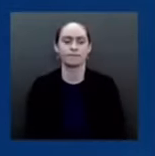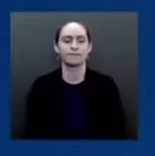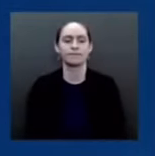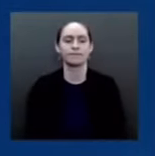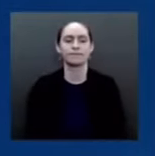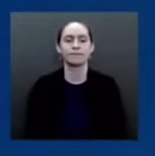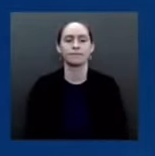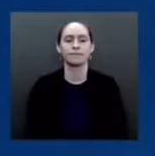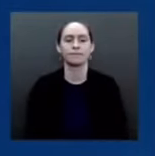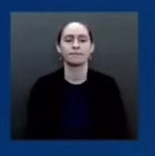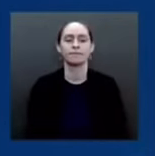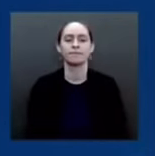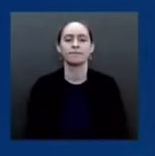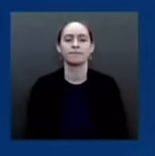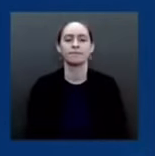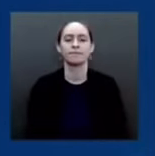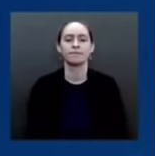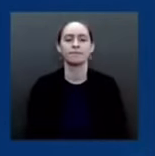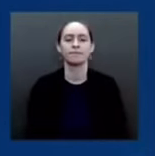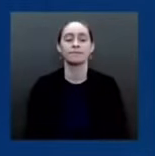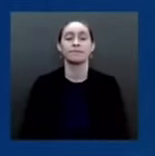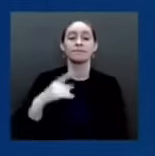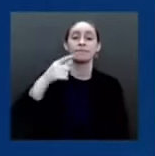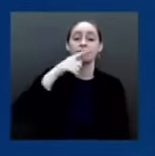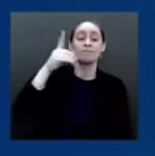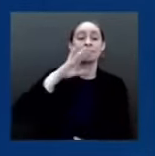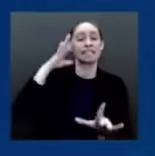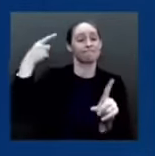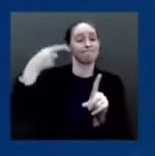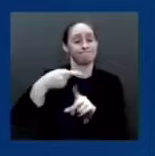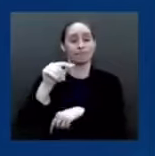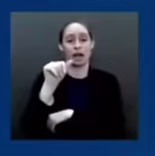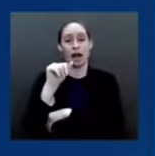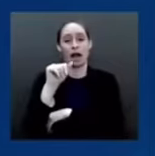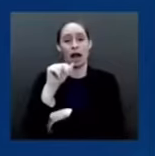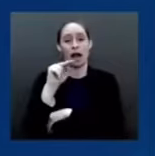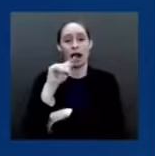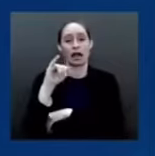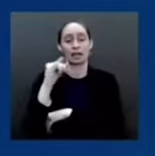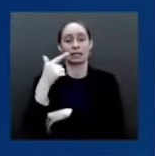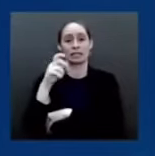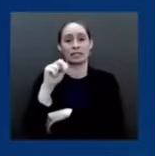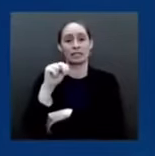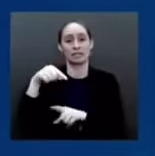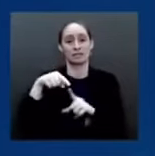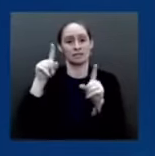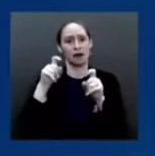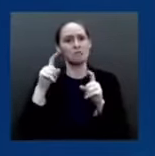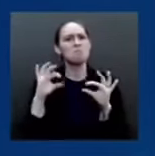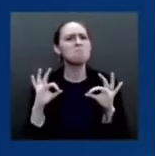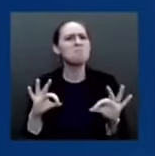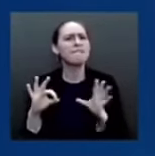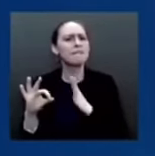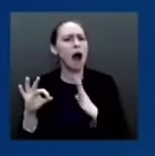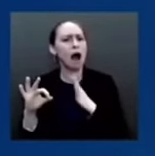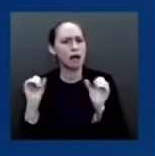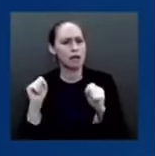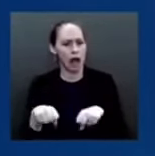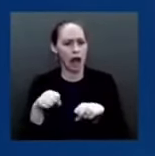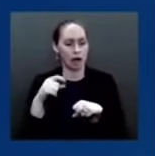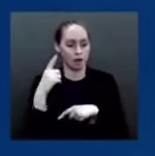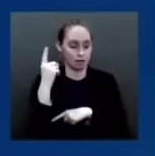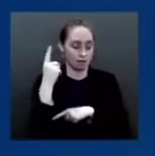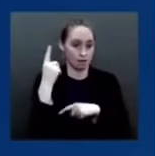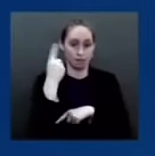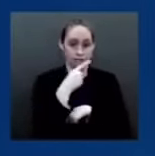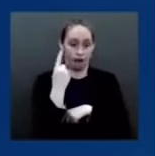detecting transmissibility. And it is for that reason that we would say, even if you had a negative test, we would want you to mask. And even